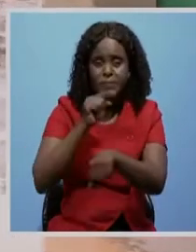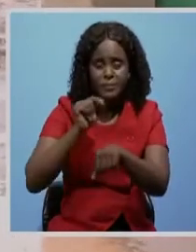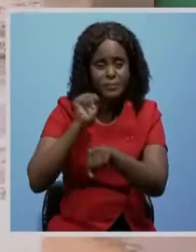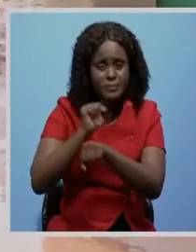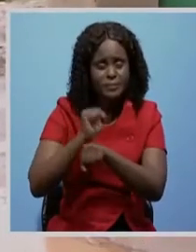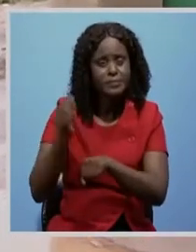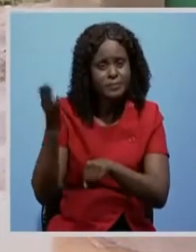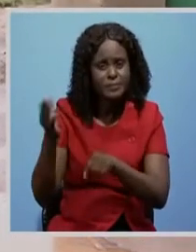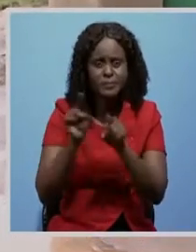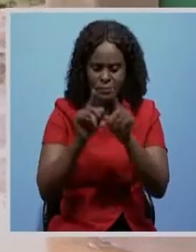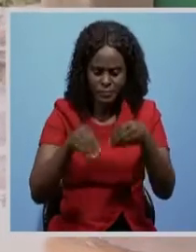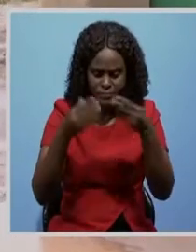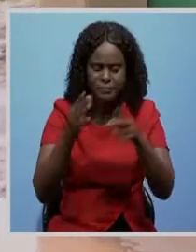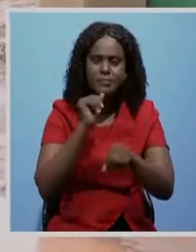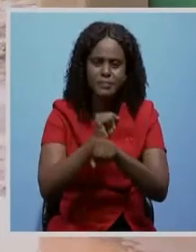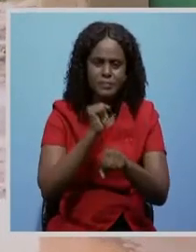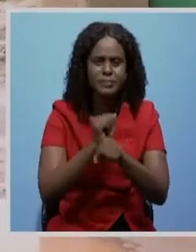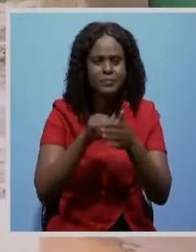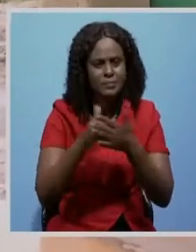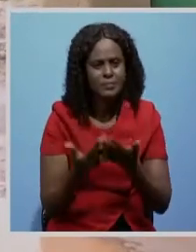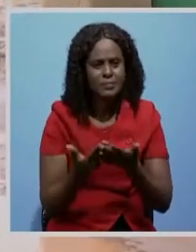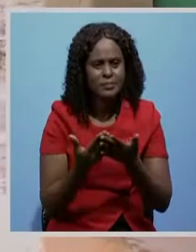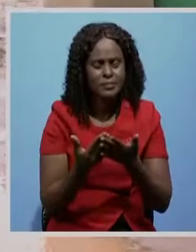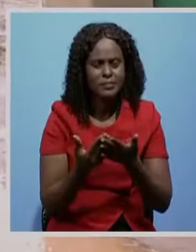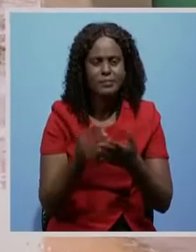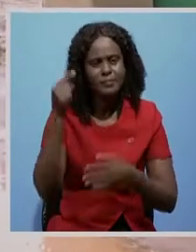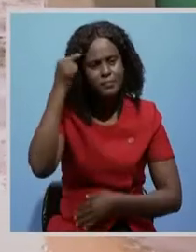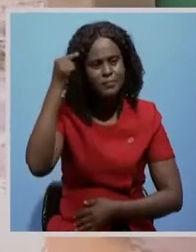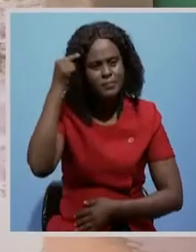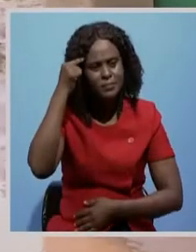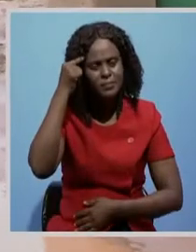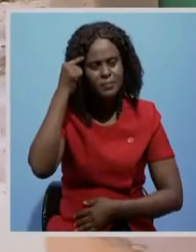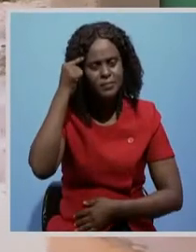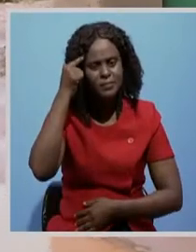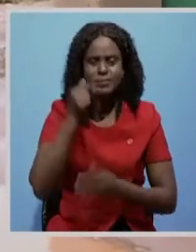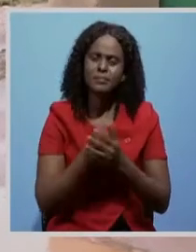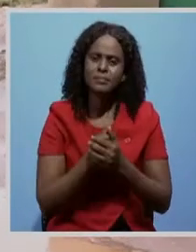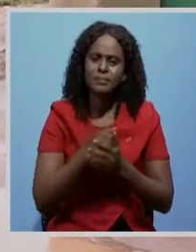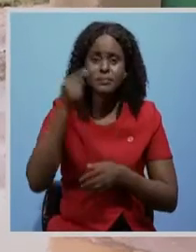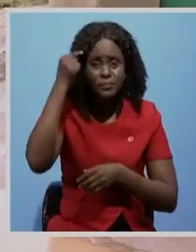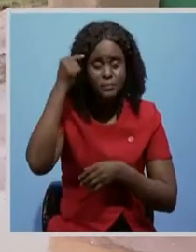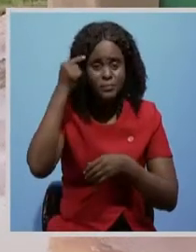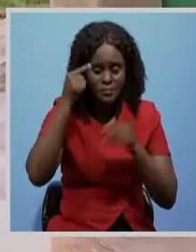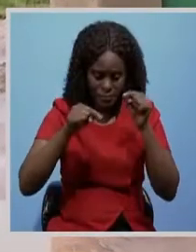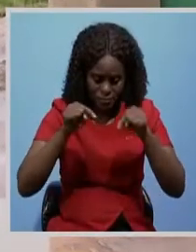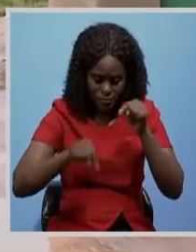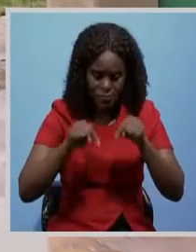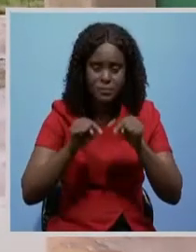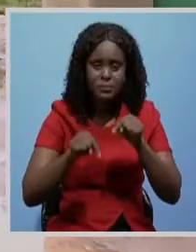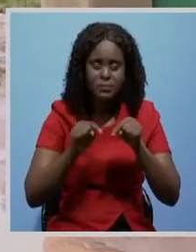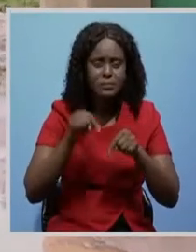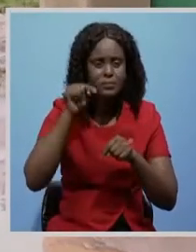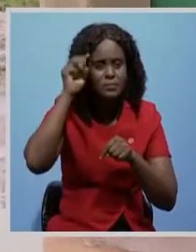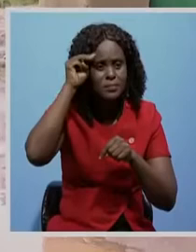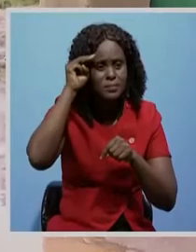provided work by the government of the recent mini